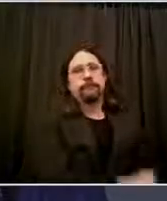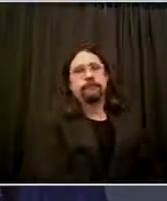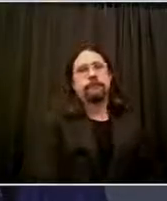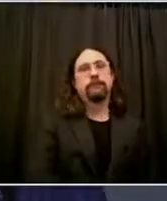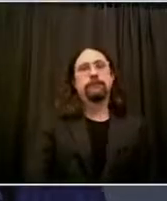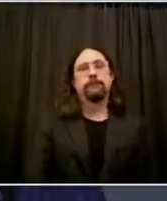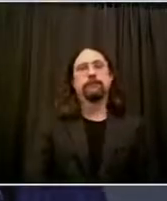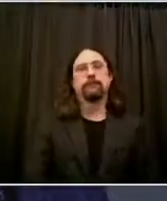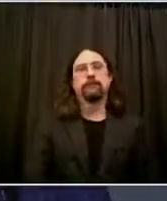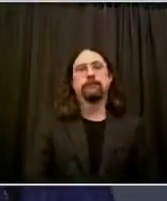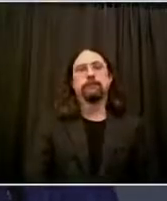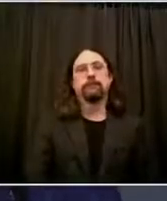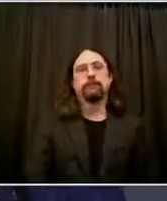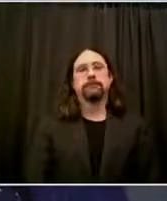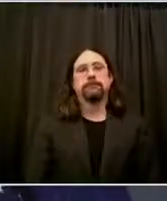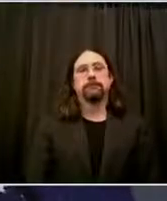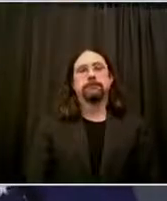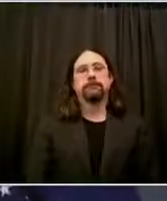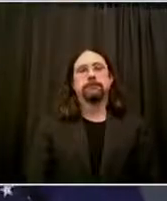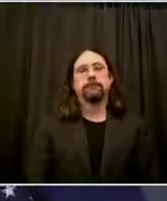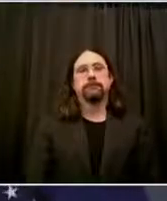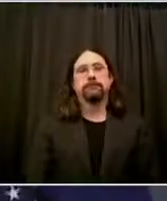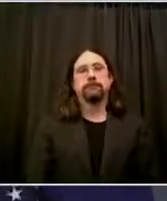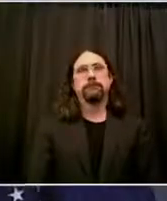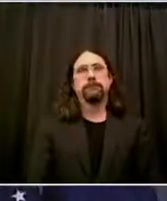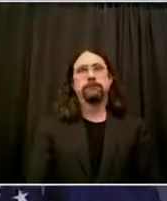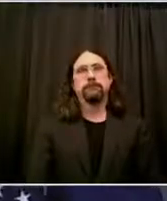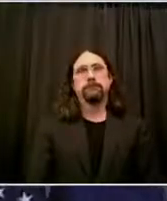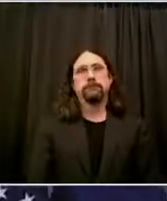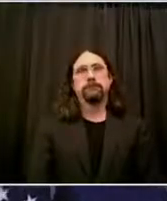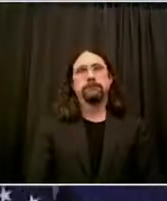Let me continue with some other important updates.